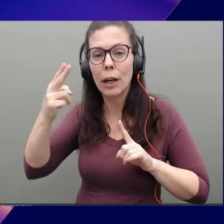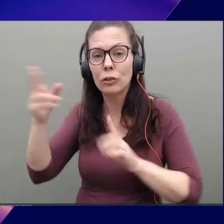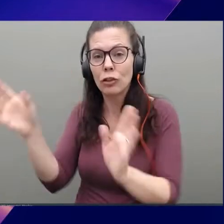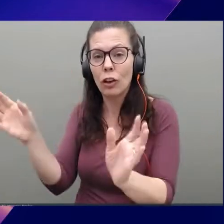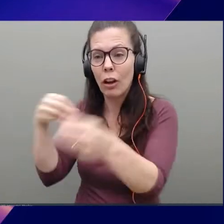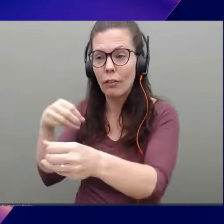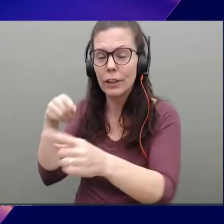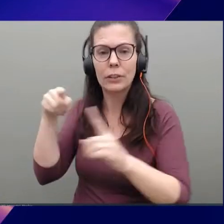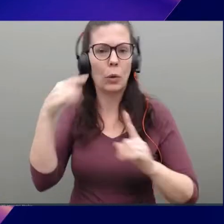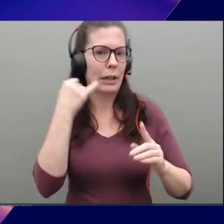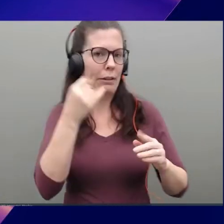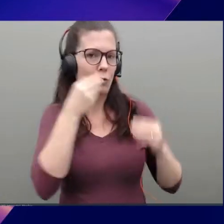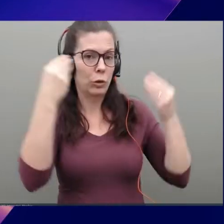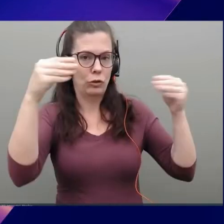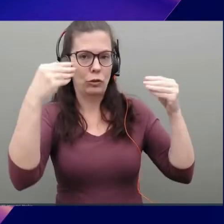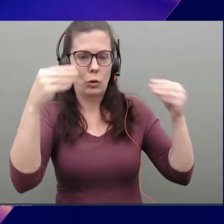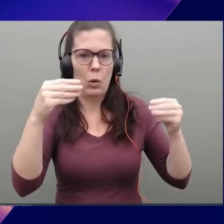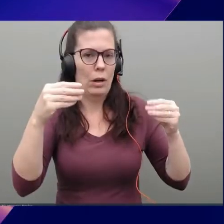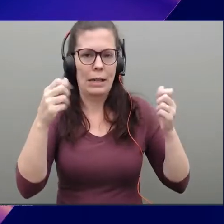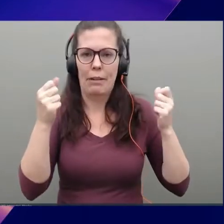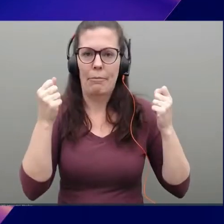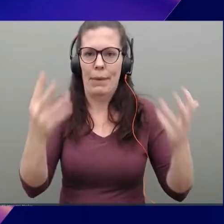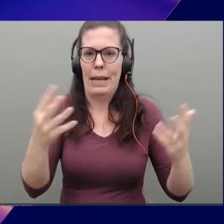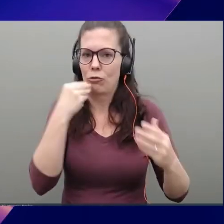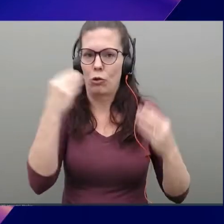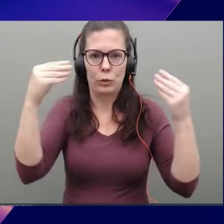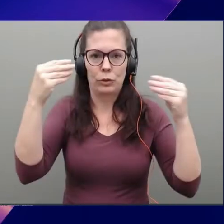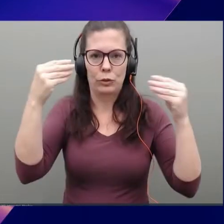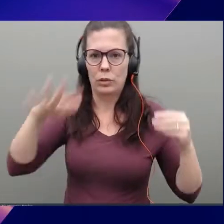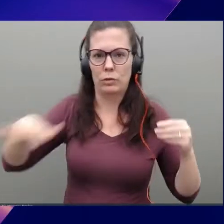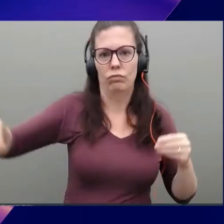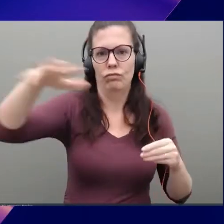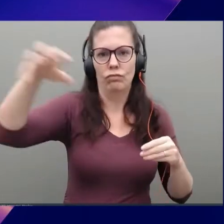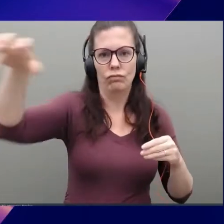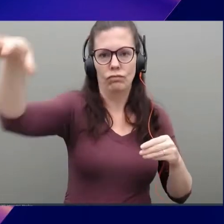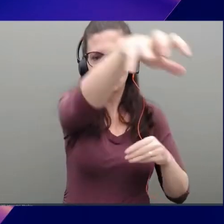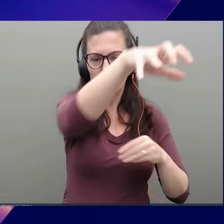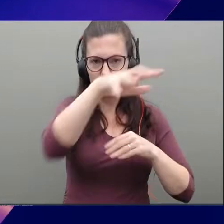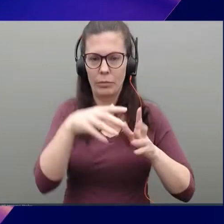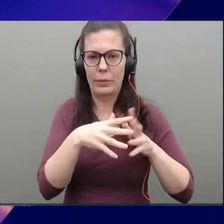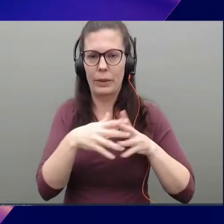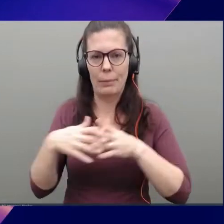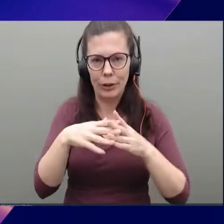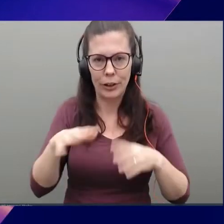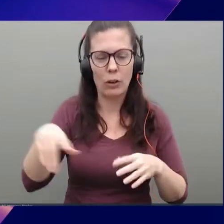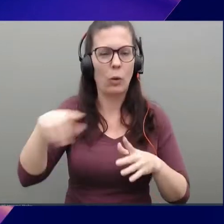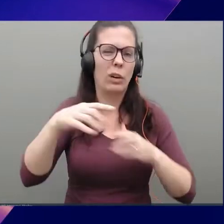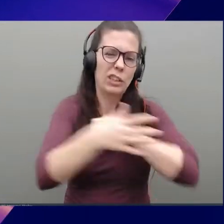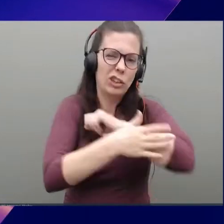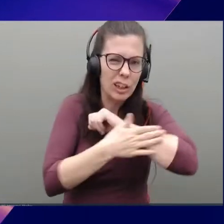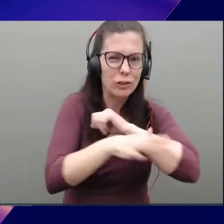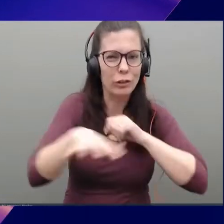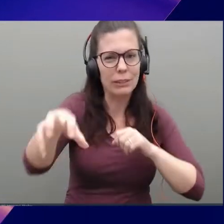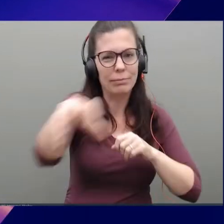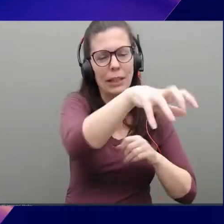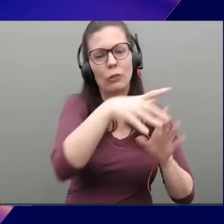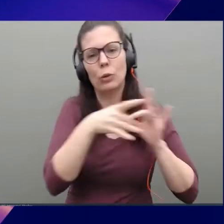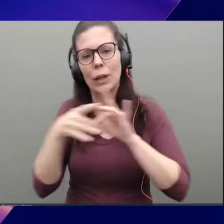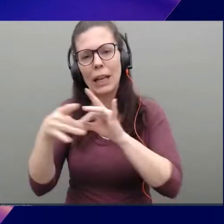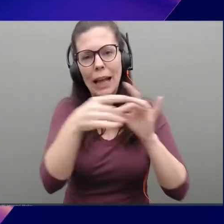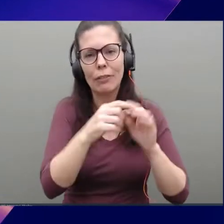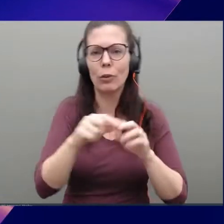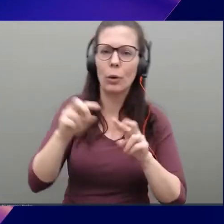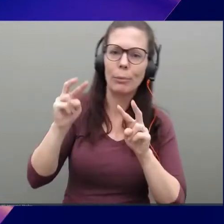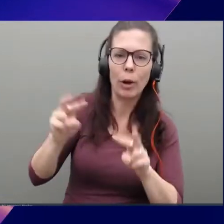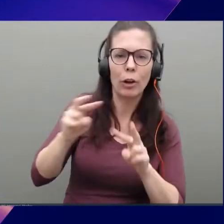grocery store, you have hundreds of grocery stores around the country, and you got to connect them all together so that you can do your monitoring, your billing, your all that kind of